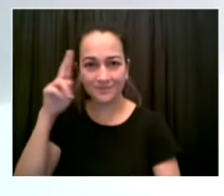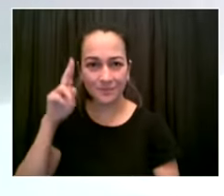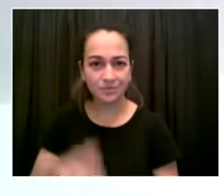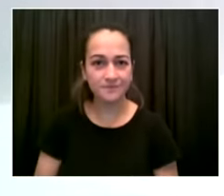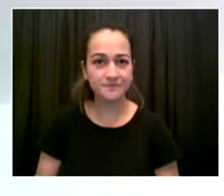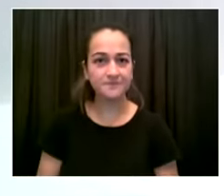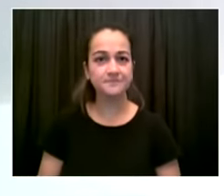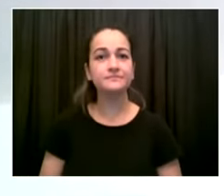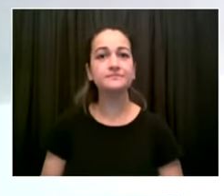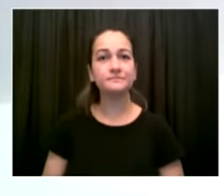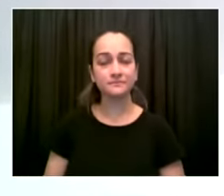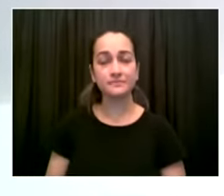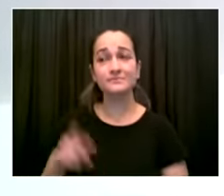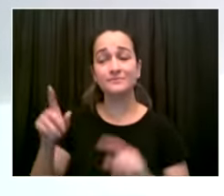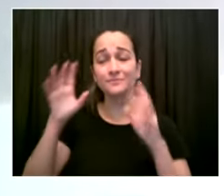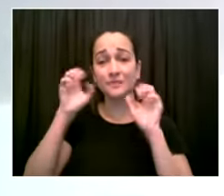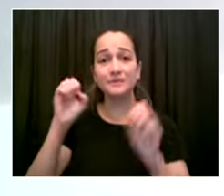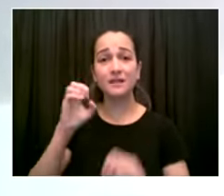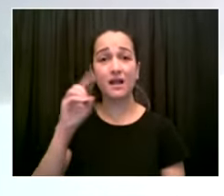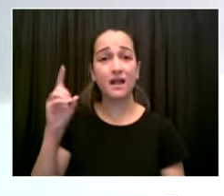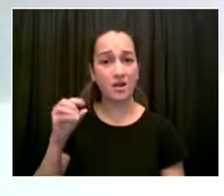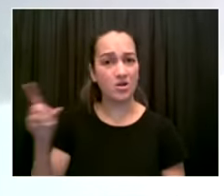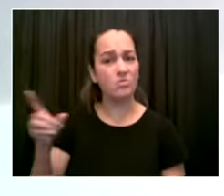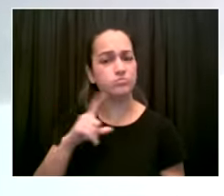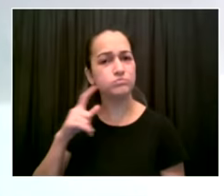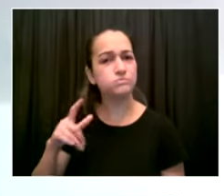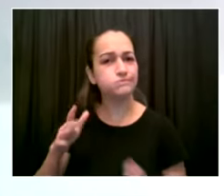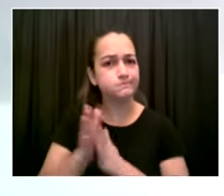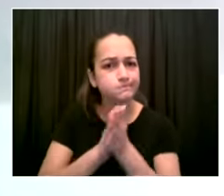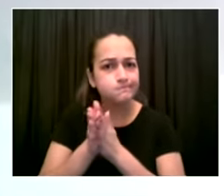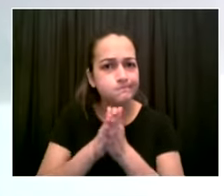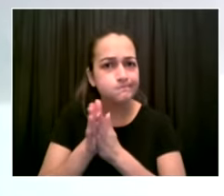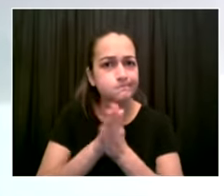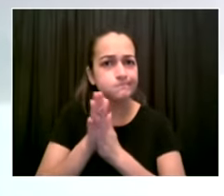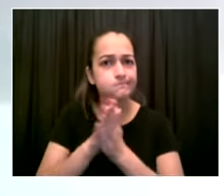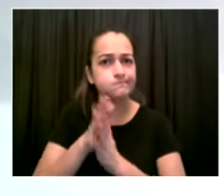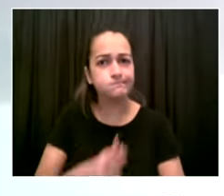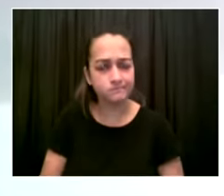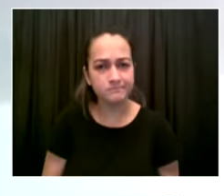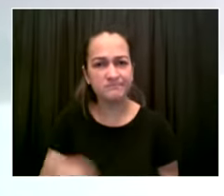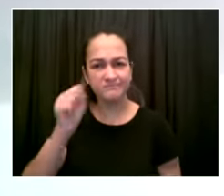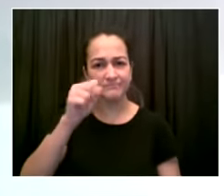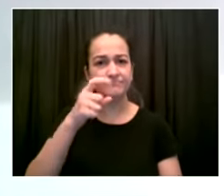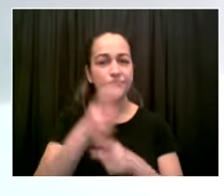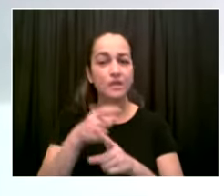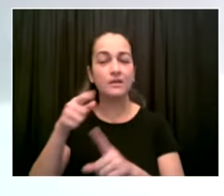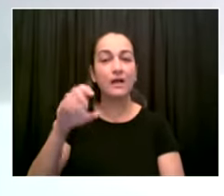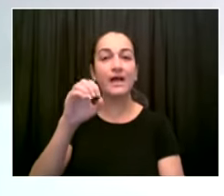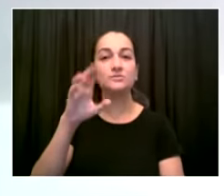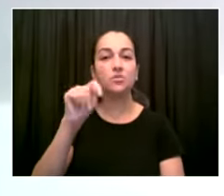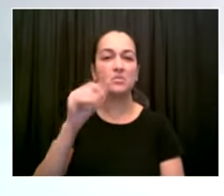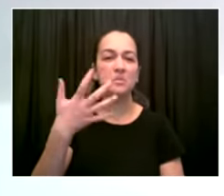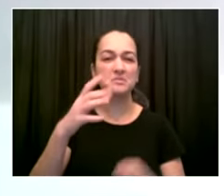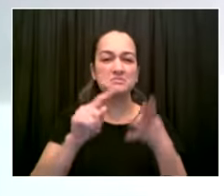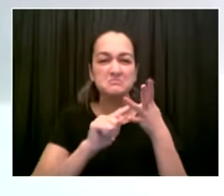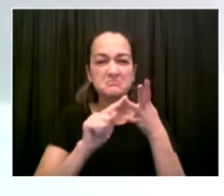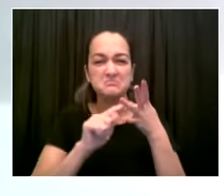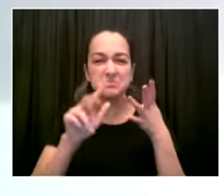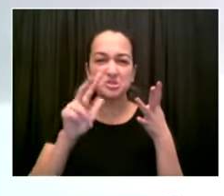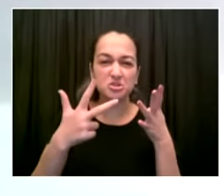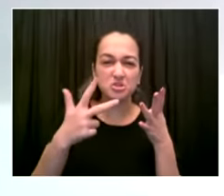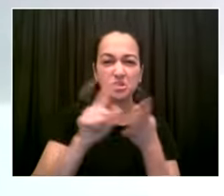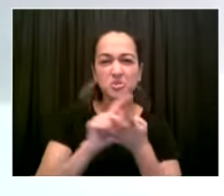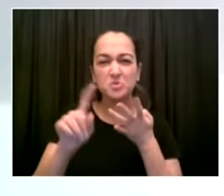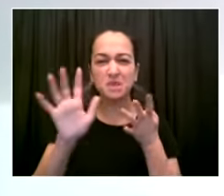think will be probably the third week of september so we can welcome all staten islanders to the very best of diabetic